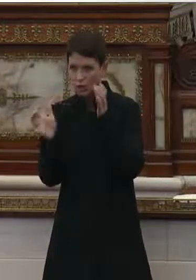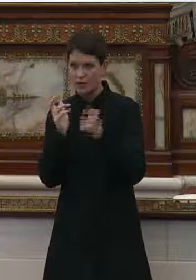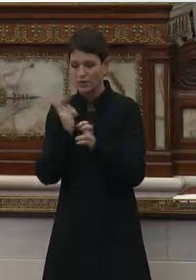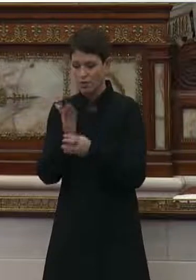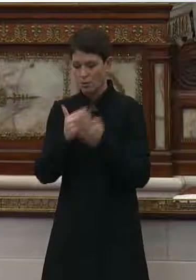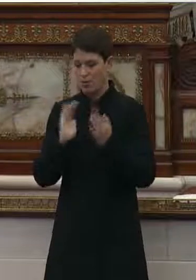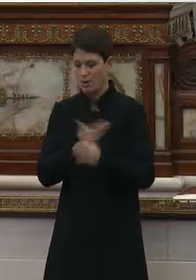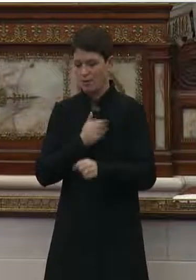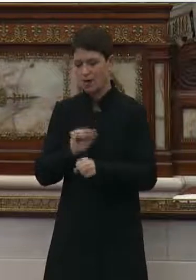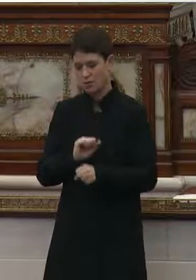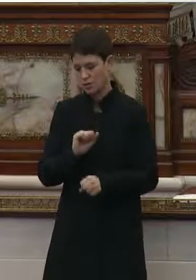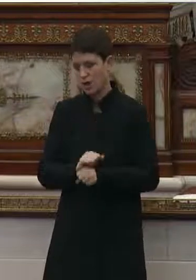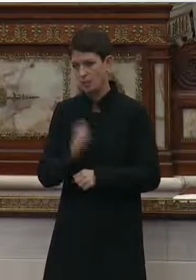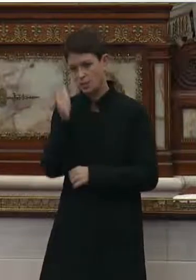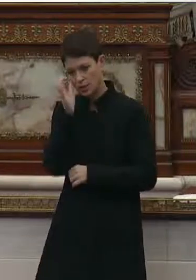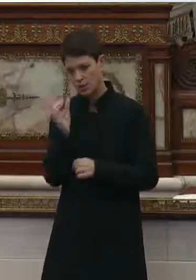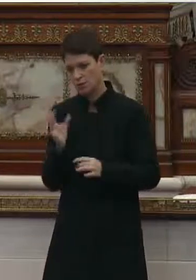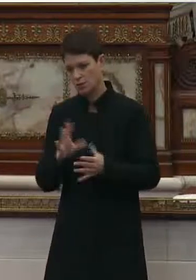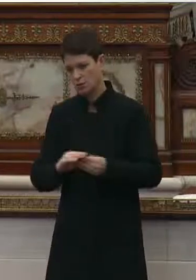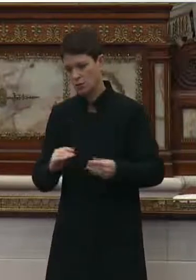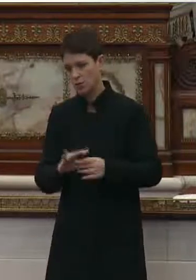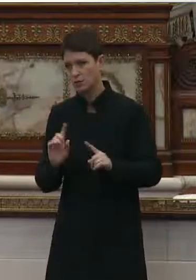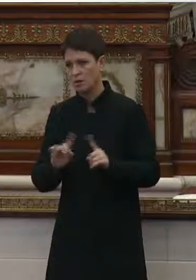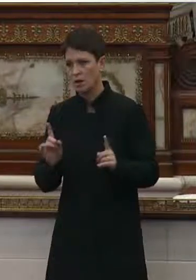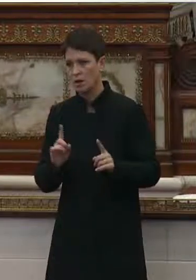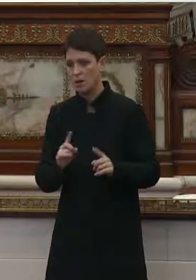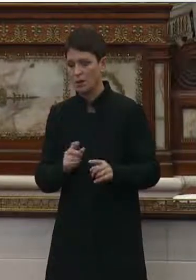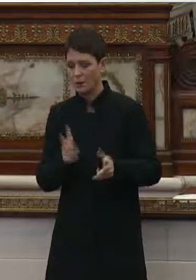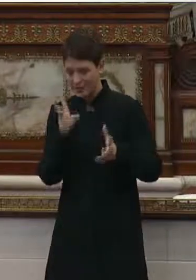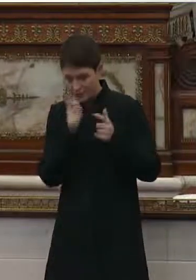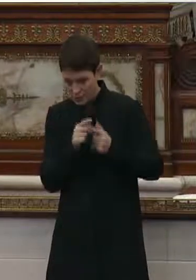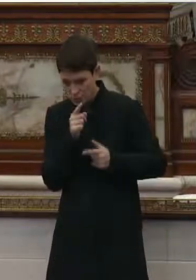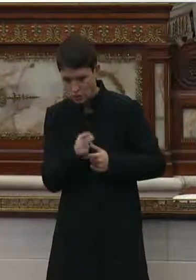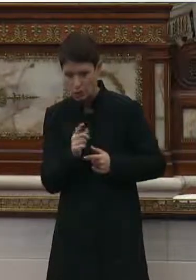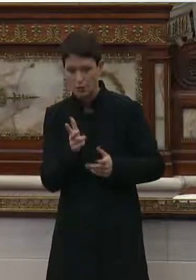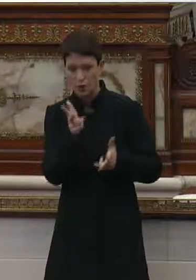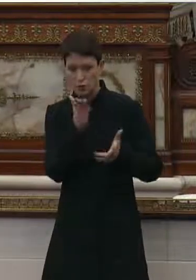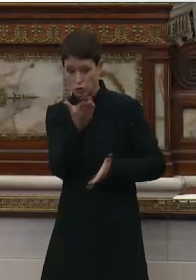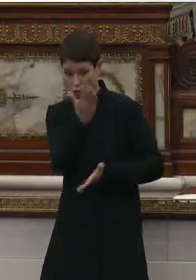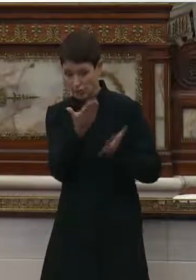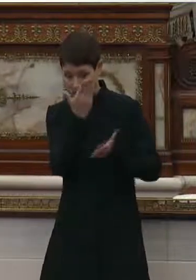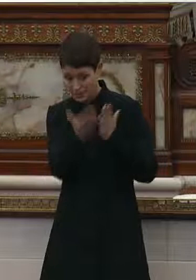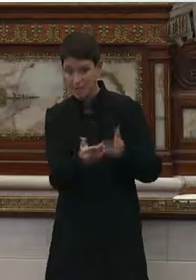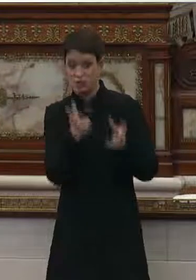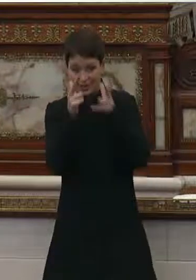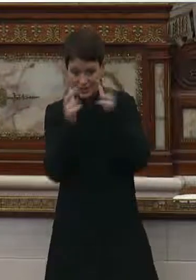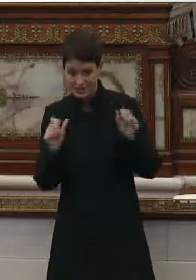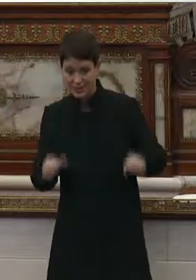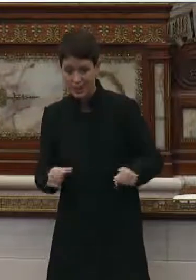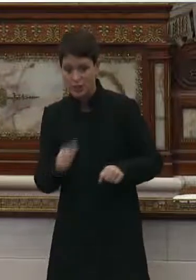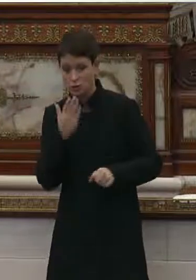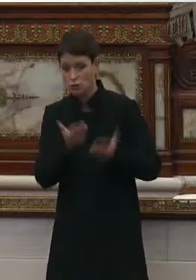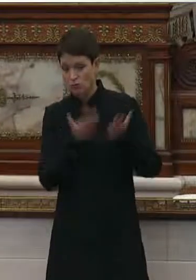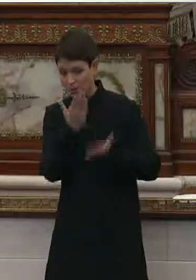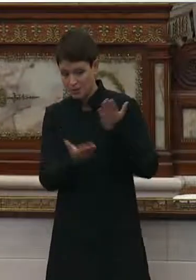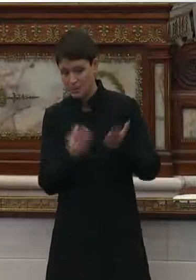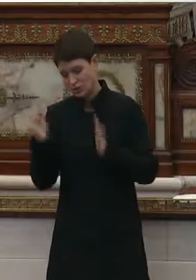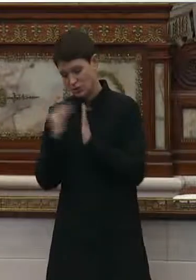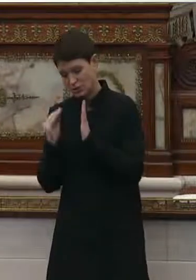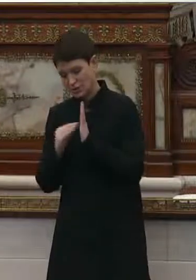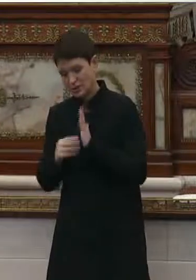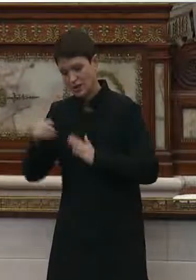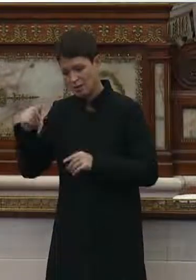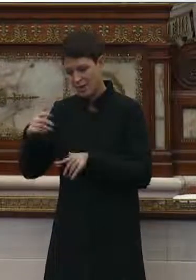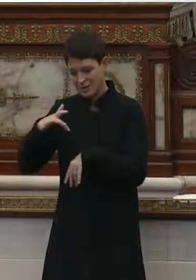about our job. But all we can do is commend you and listen to your recommendations. You know, we have all of your recommendations to pay sick